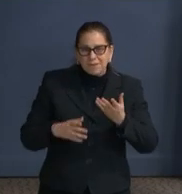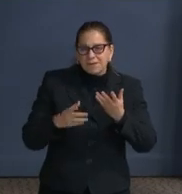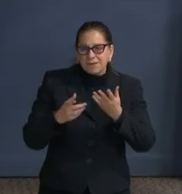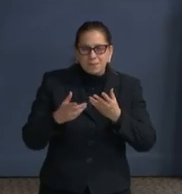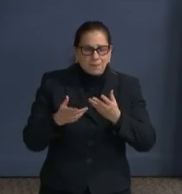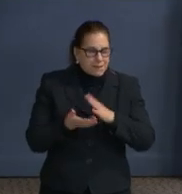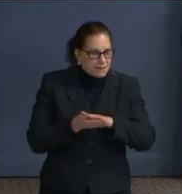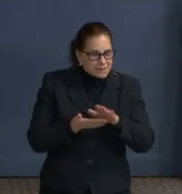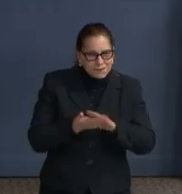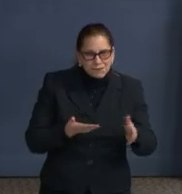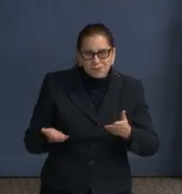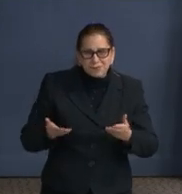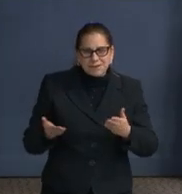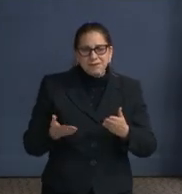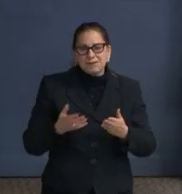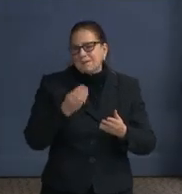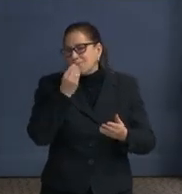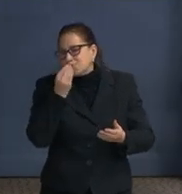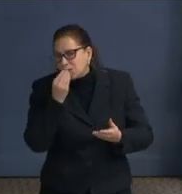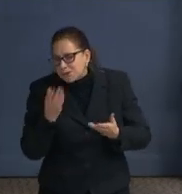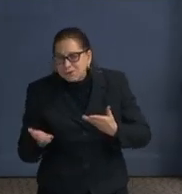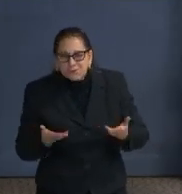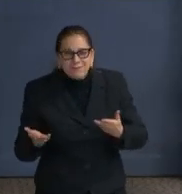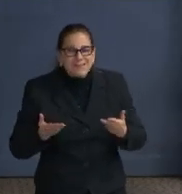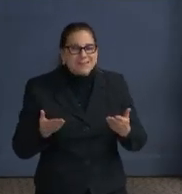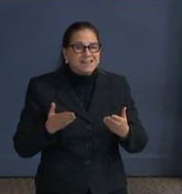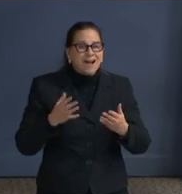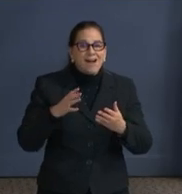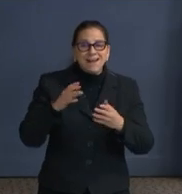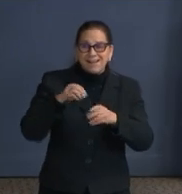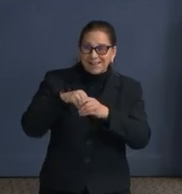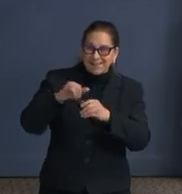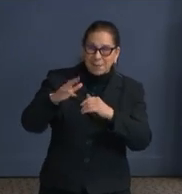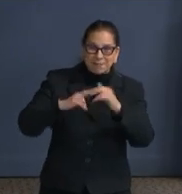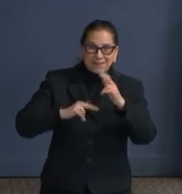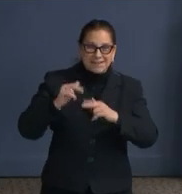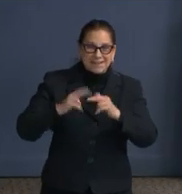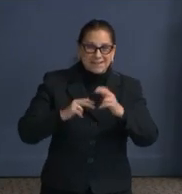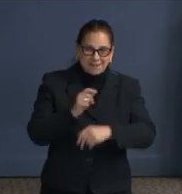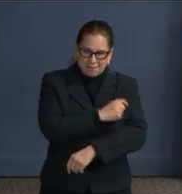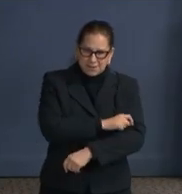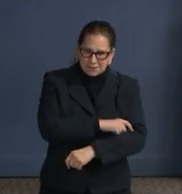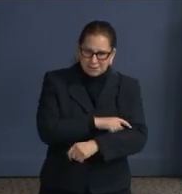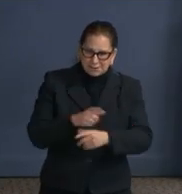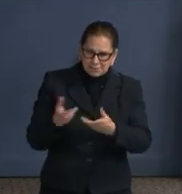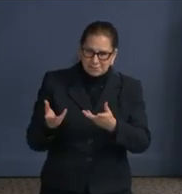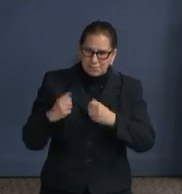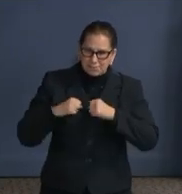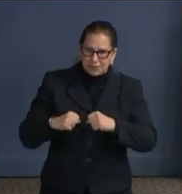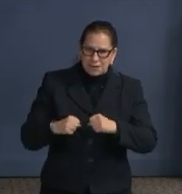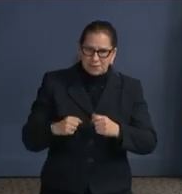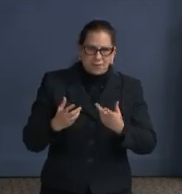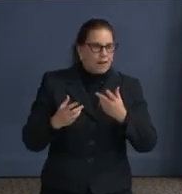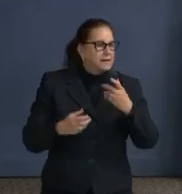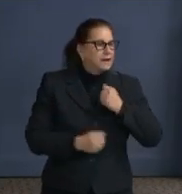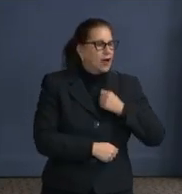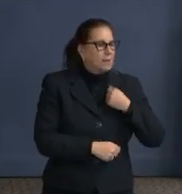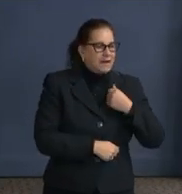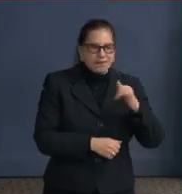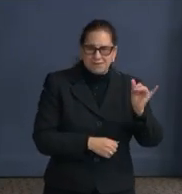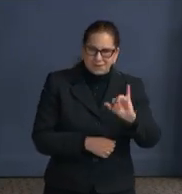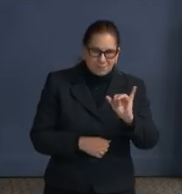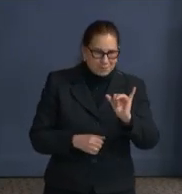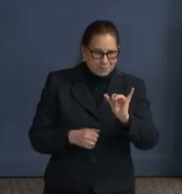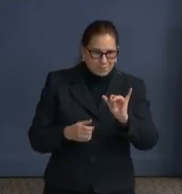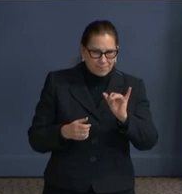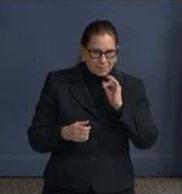the people who work in food services, we're vaccinating anyone in the building and the security guards, vaccinating everyone. So they're a microcosm of our